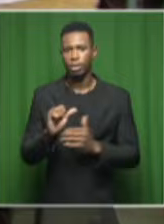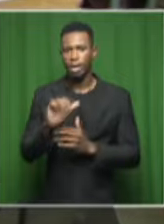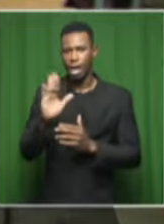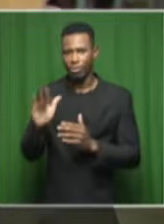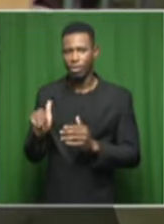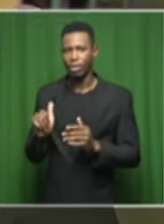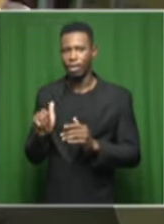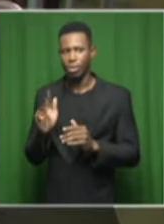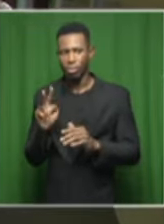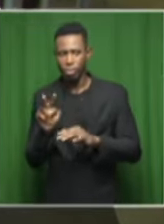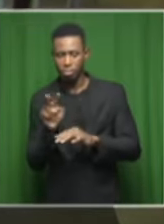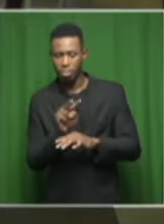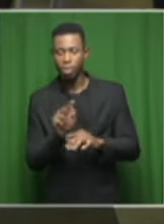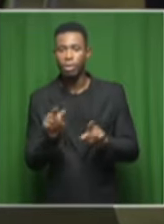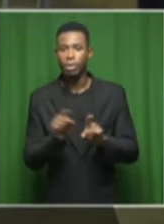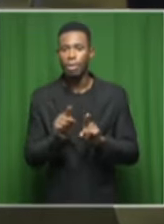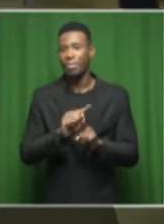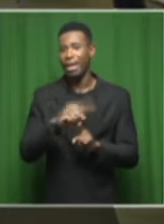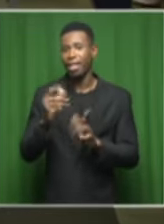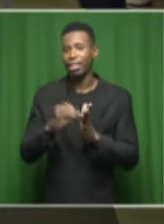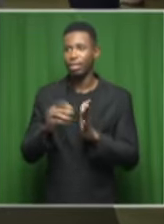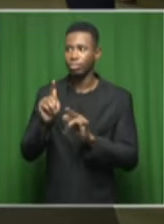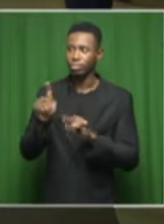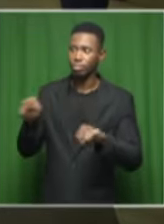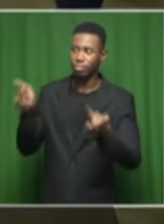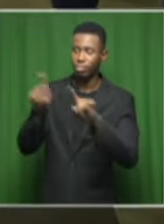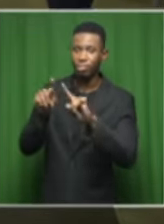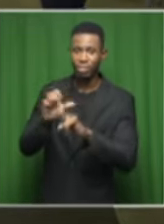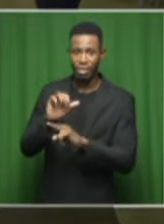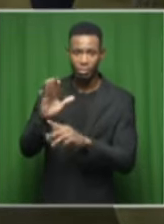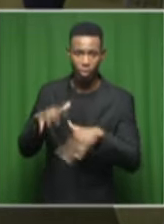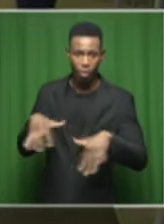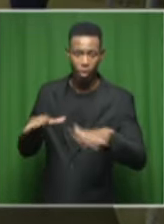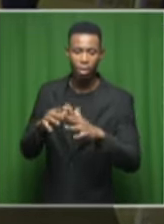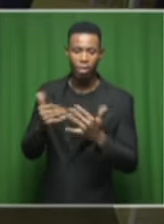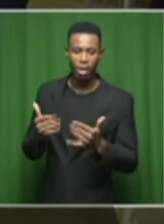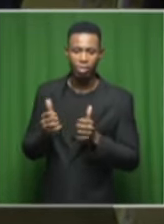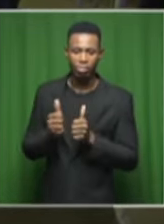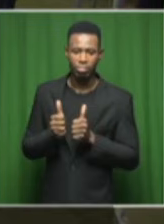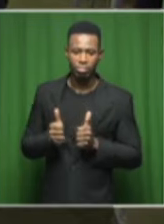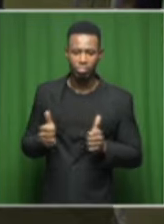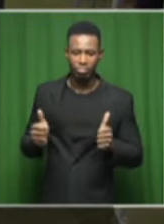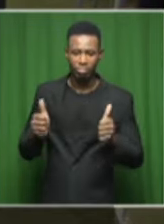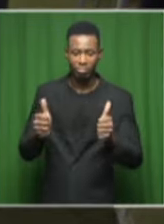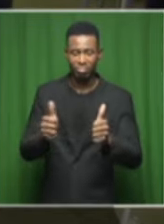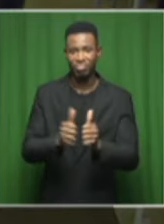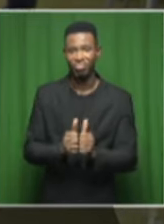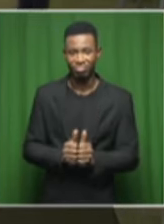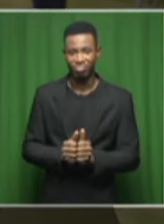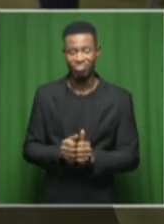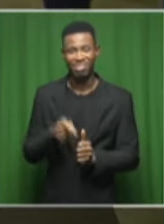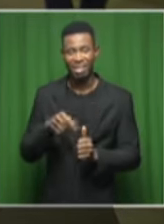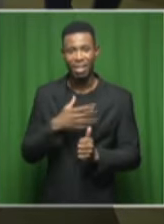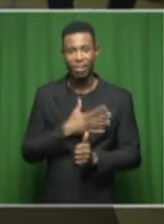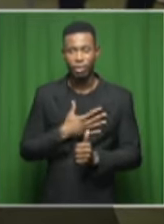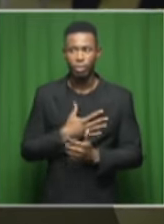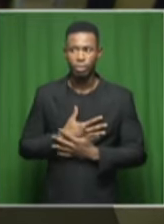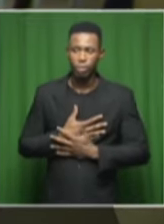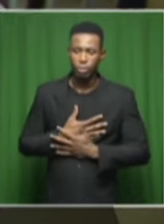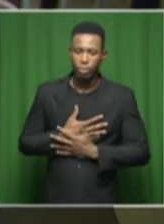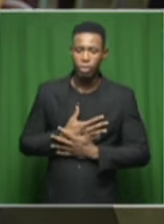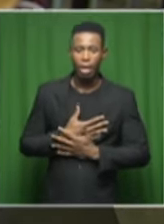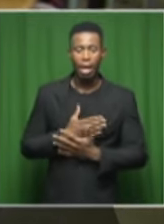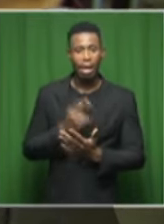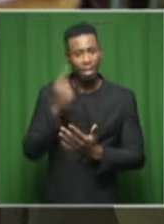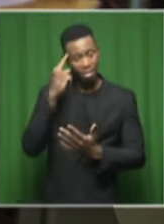learners also sitting for their first examination. Sakina, it's quite a nostalgic feeling. I think anyone looking at these